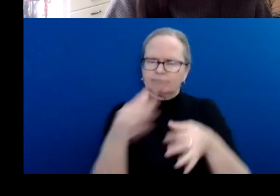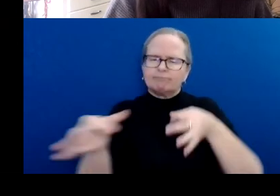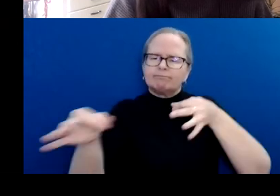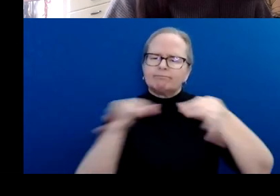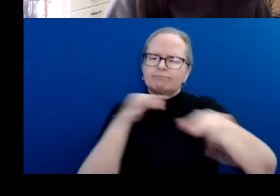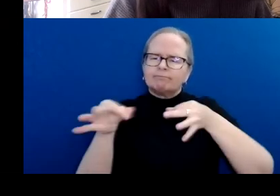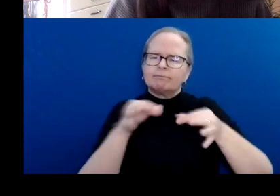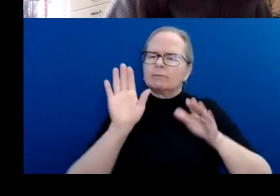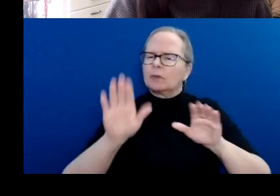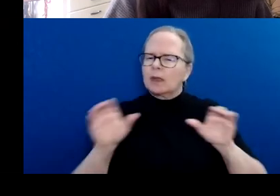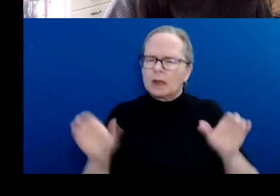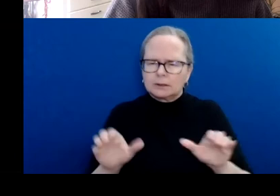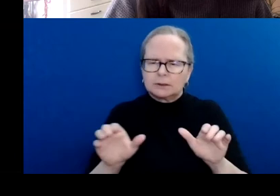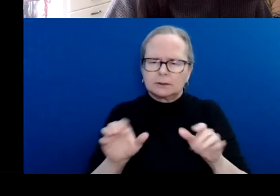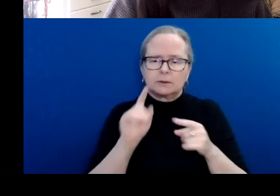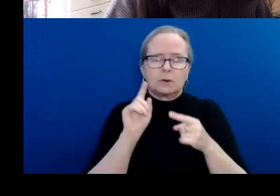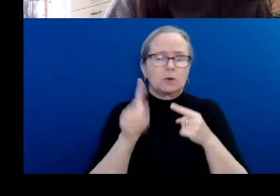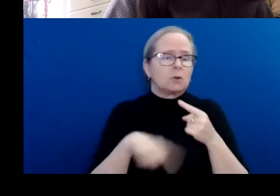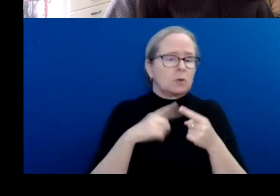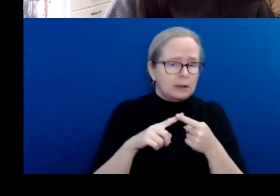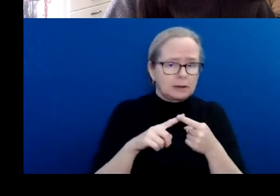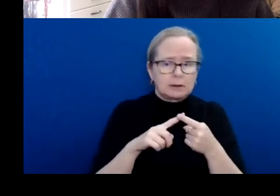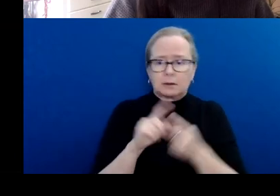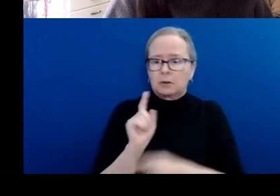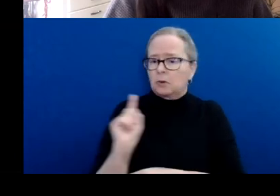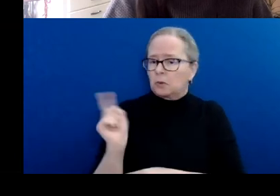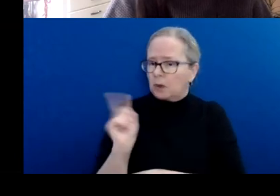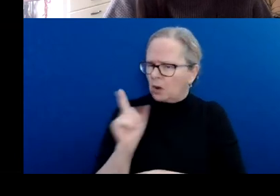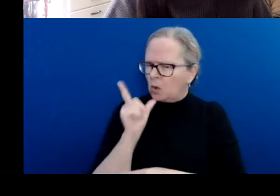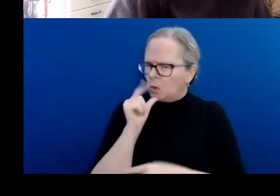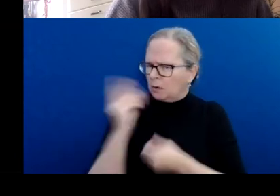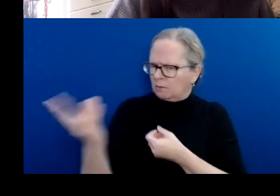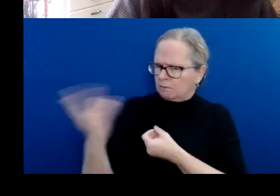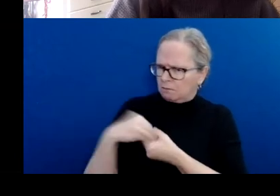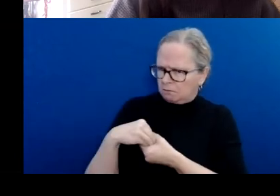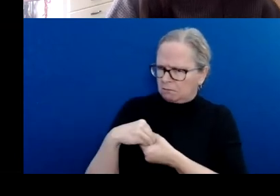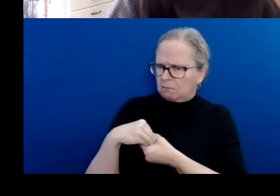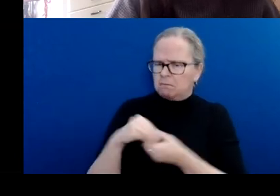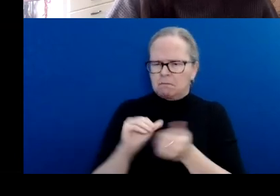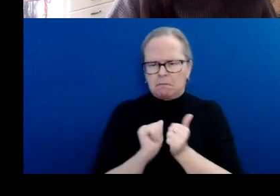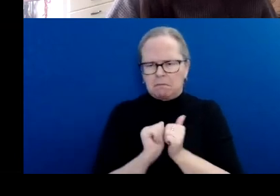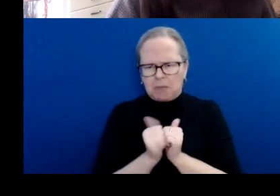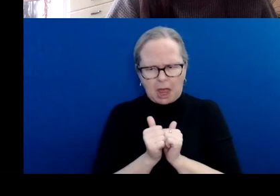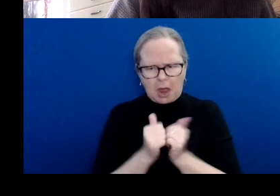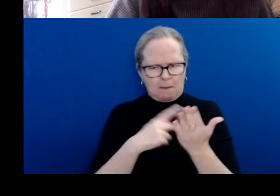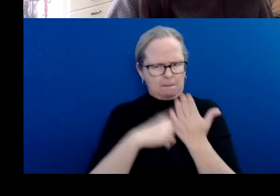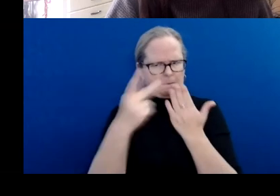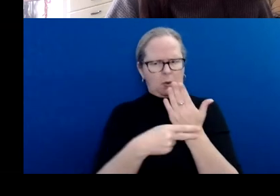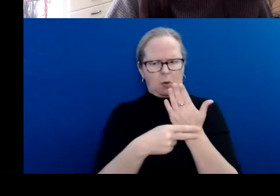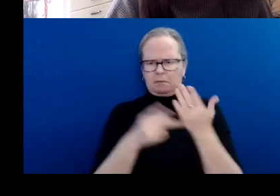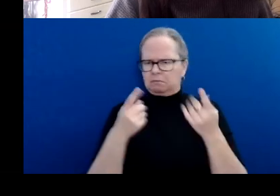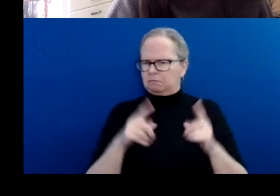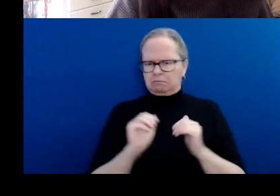who will be involved, how it will happen, and why it's important to you.